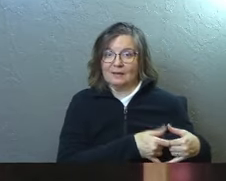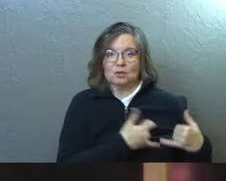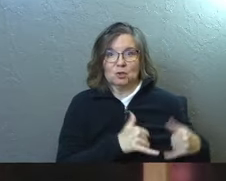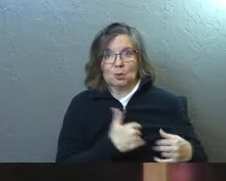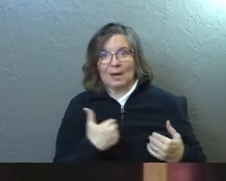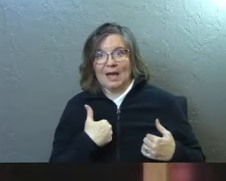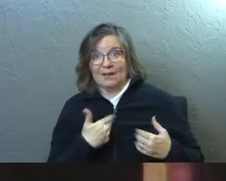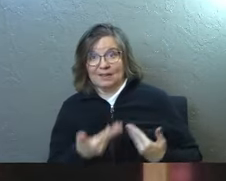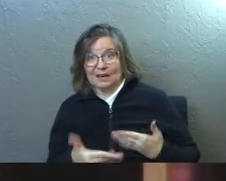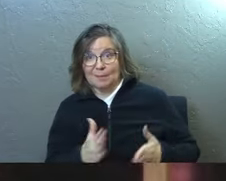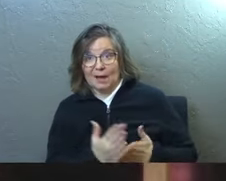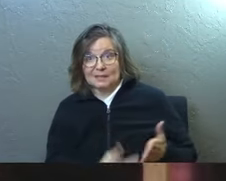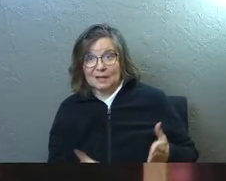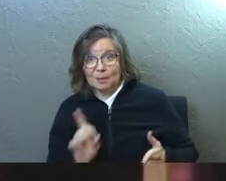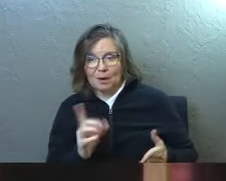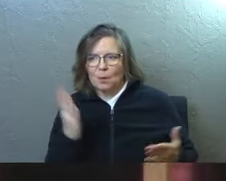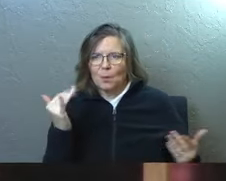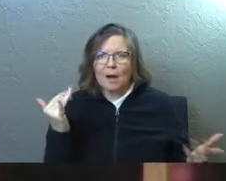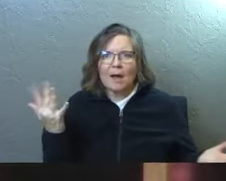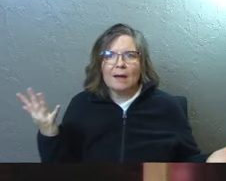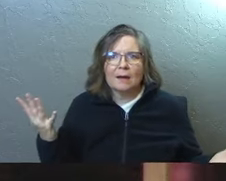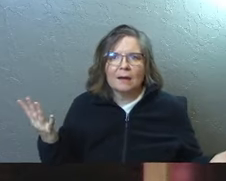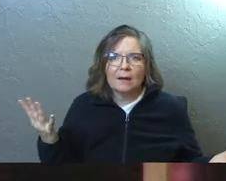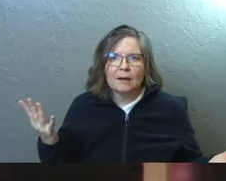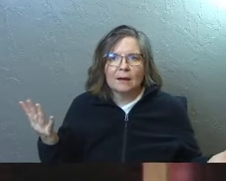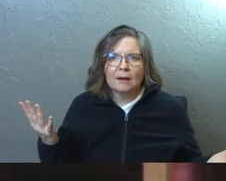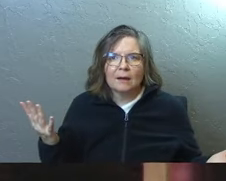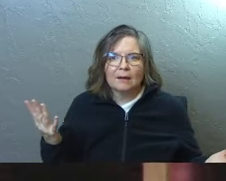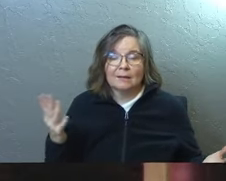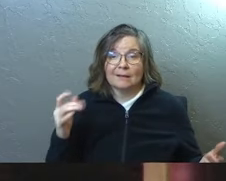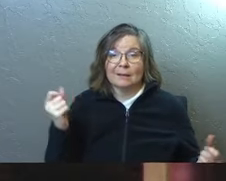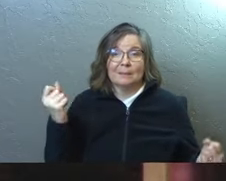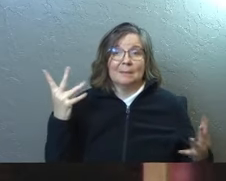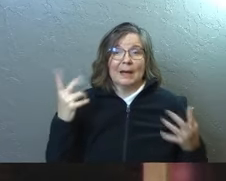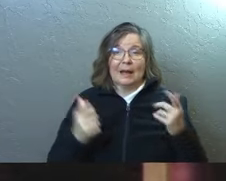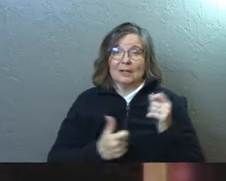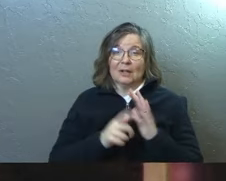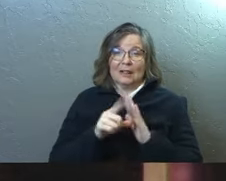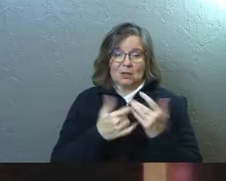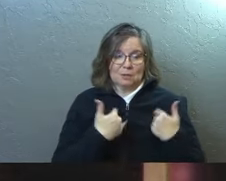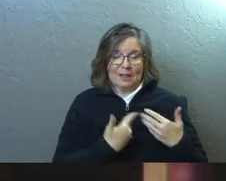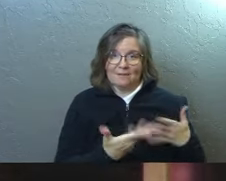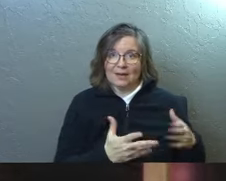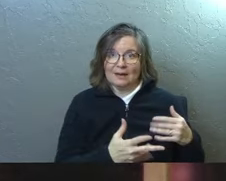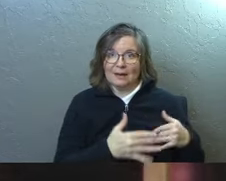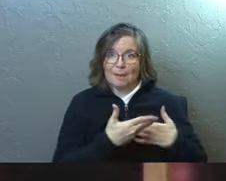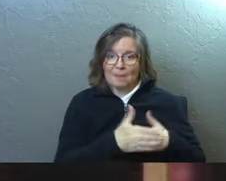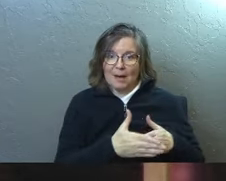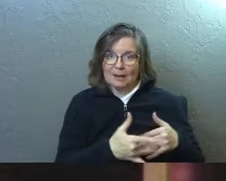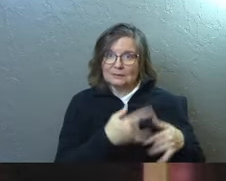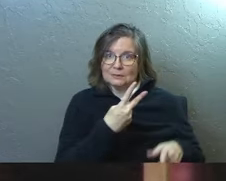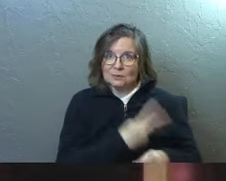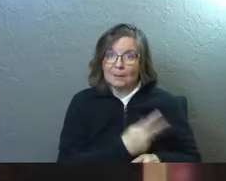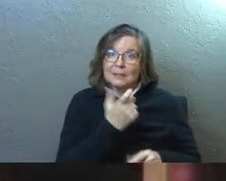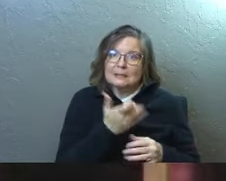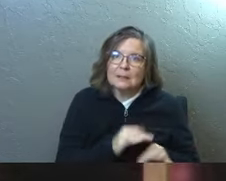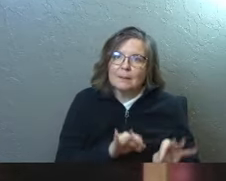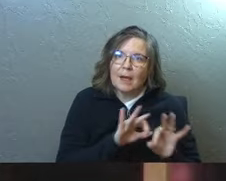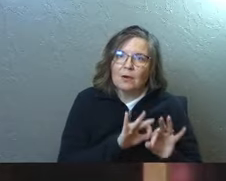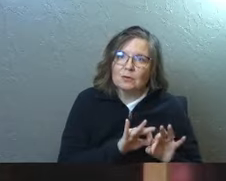and you've still got it in a box. Why? Decades later, you've still got it in a box. Because it matters.